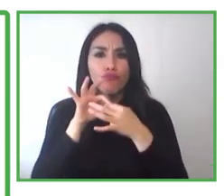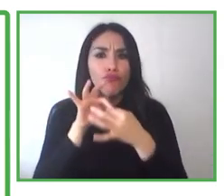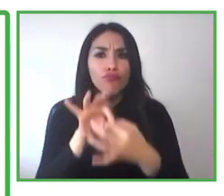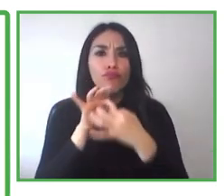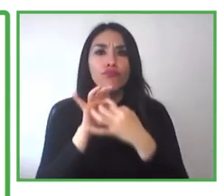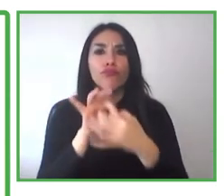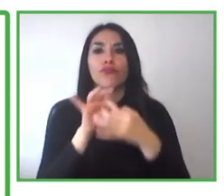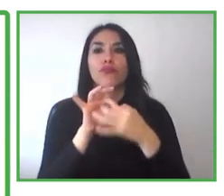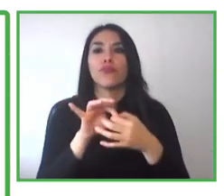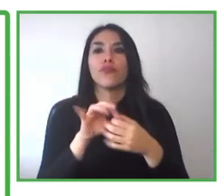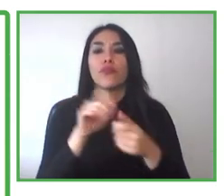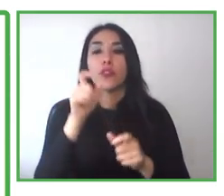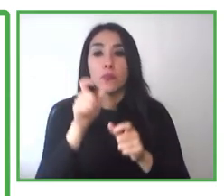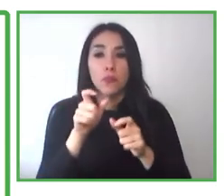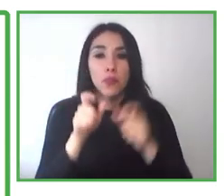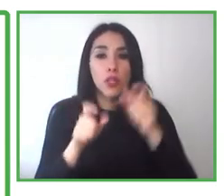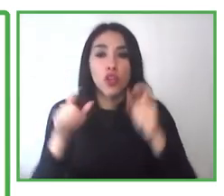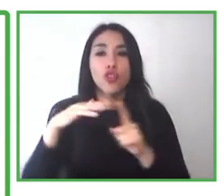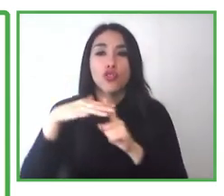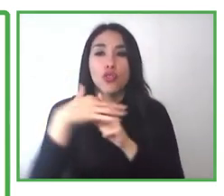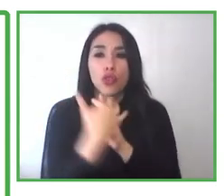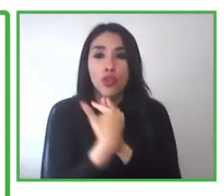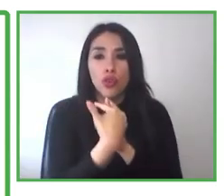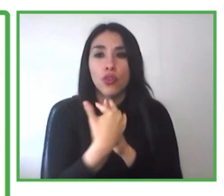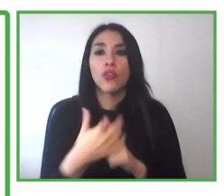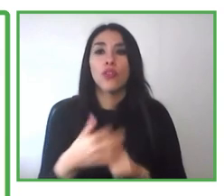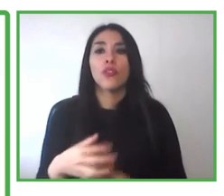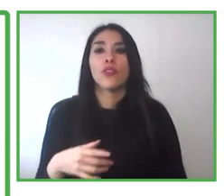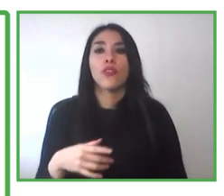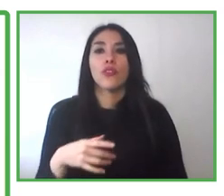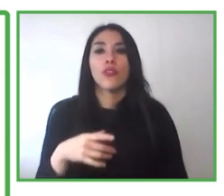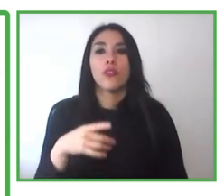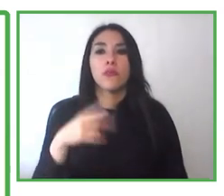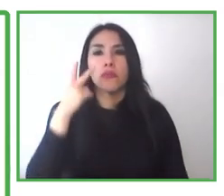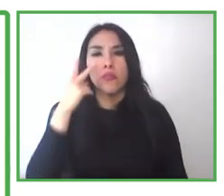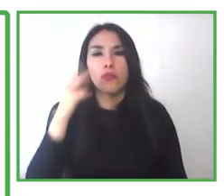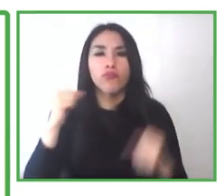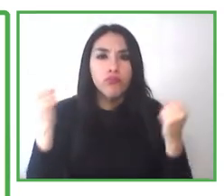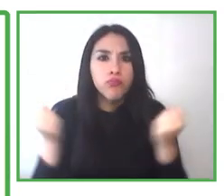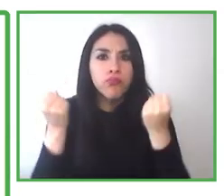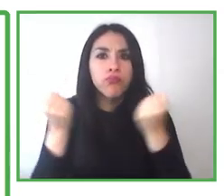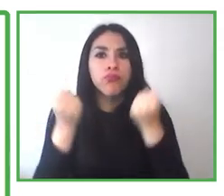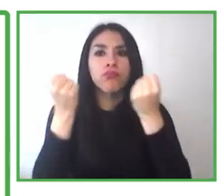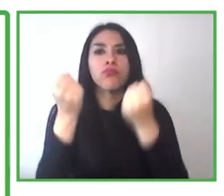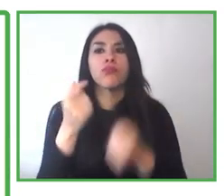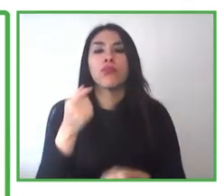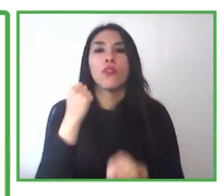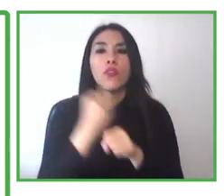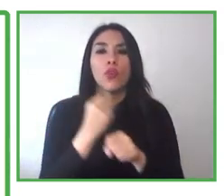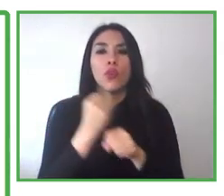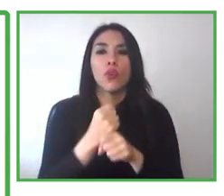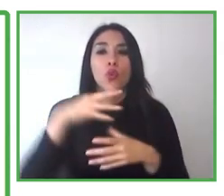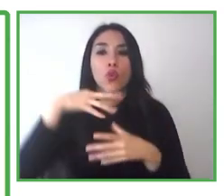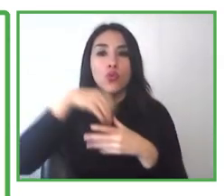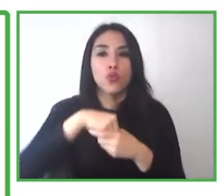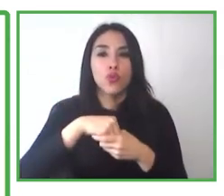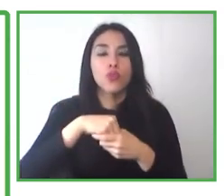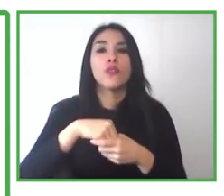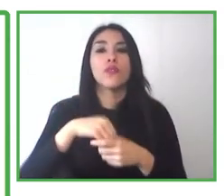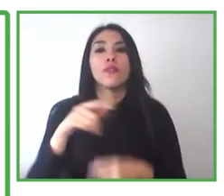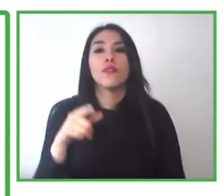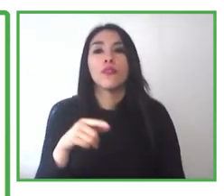public and private teams. And she has worked with work inclusion, management of talents and